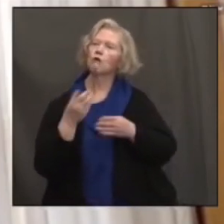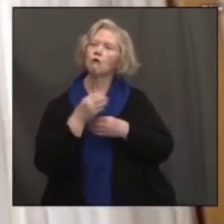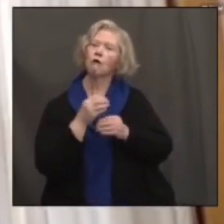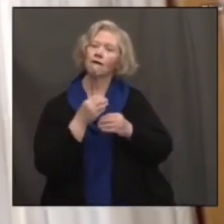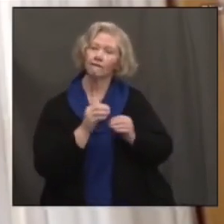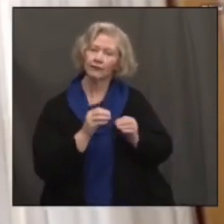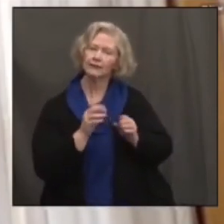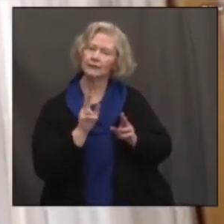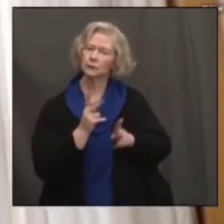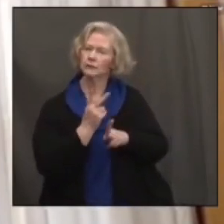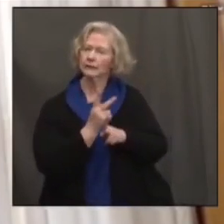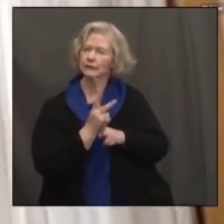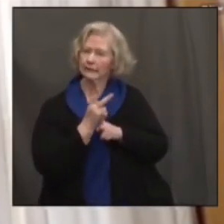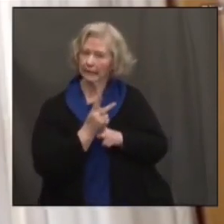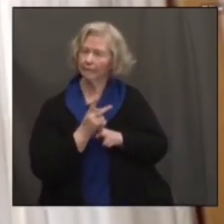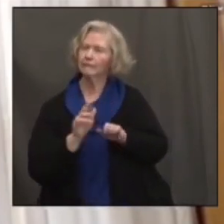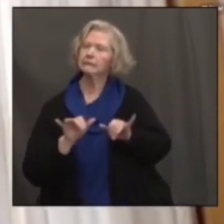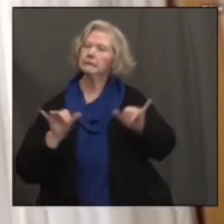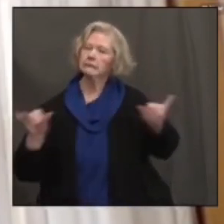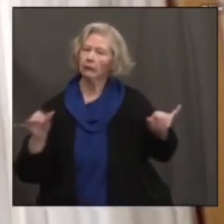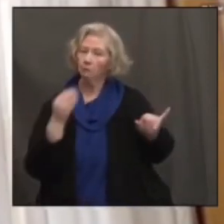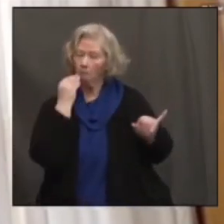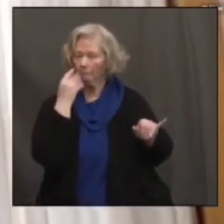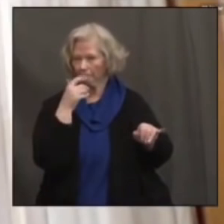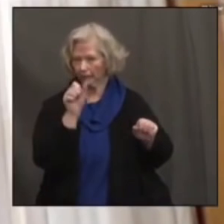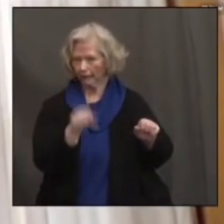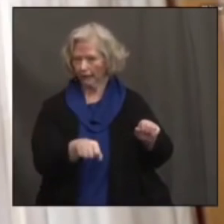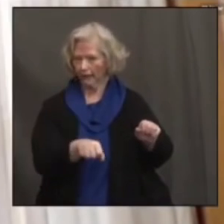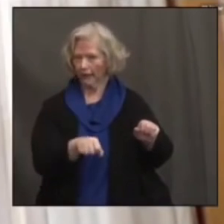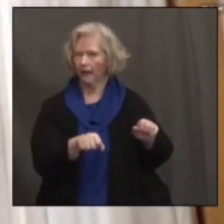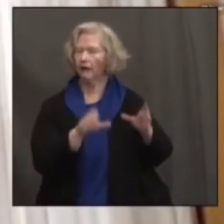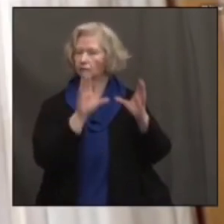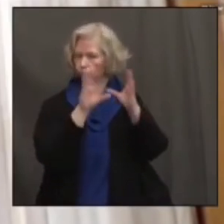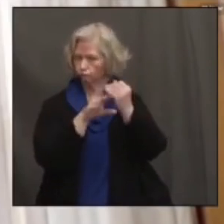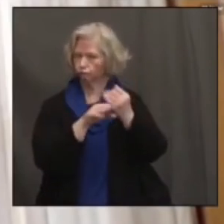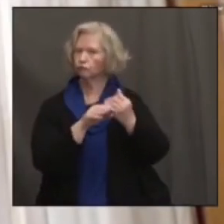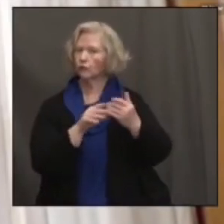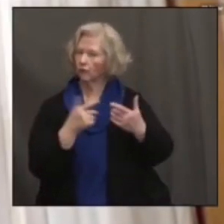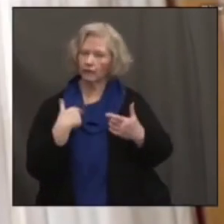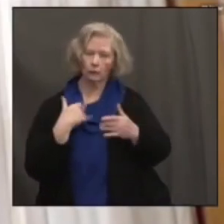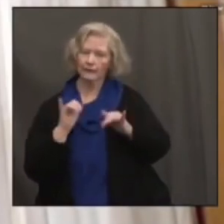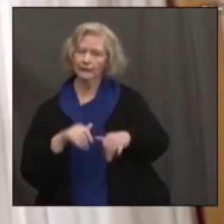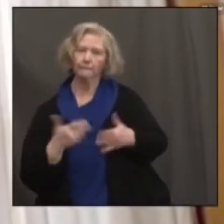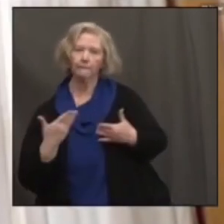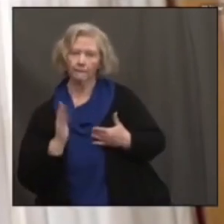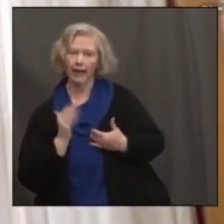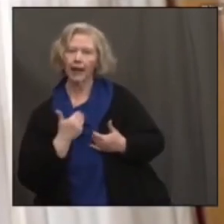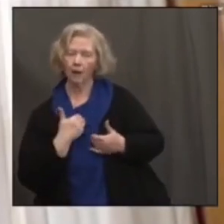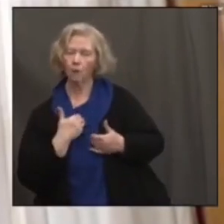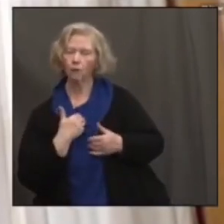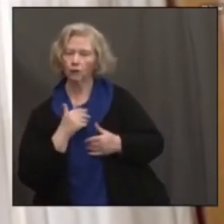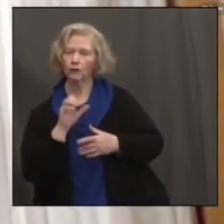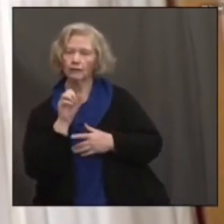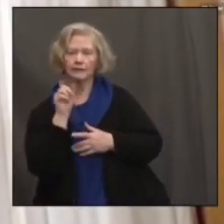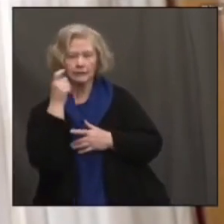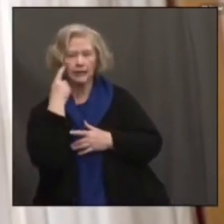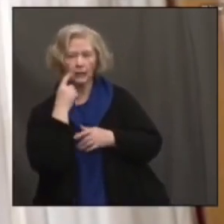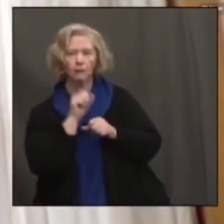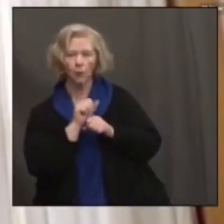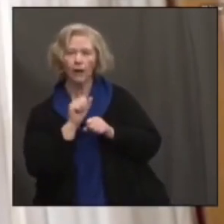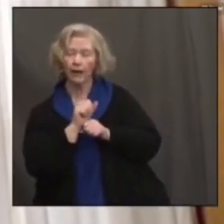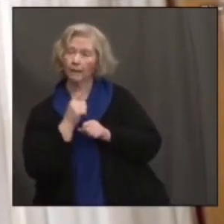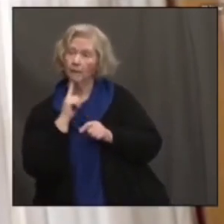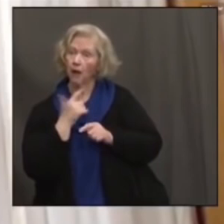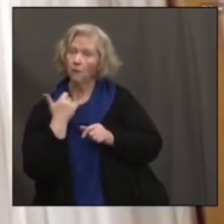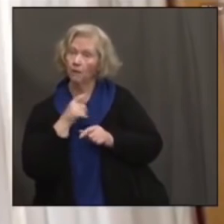to use caution, continue to telecommute when they can. And we're following that advice within the state. But at the same time, we're fulfilling our mission and making